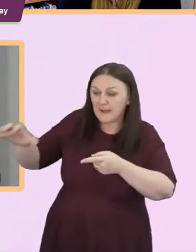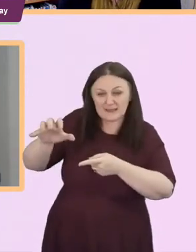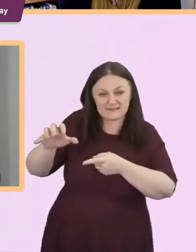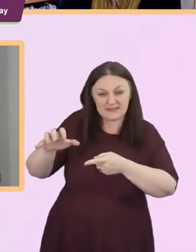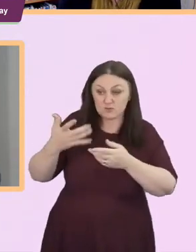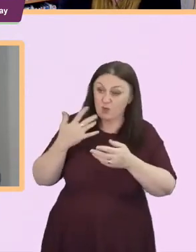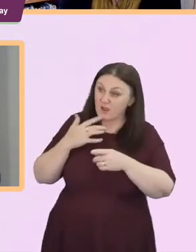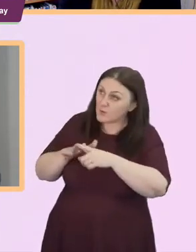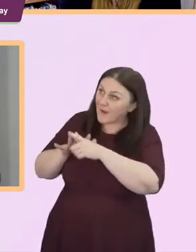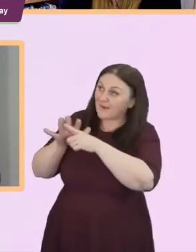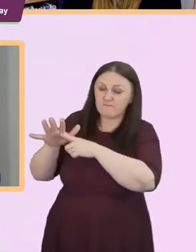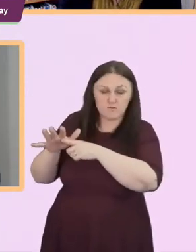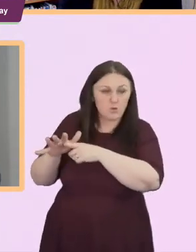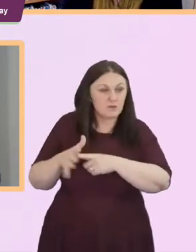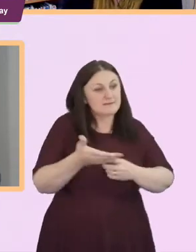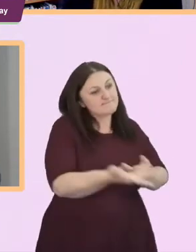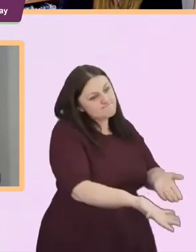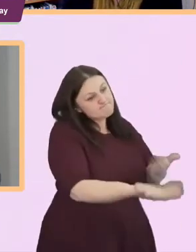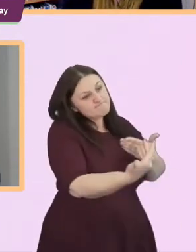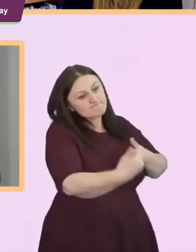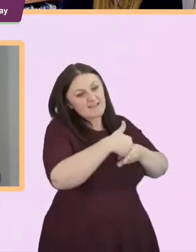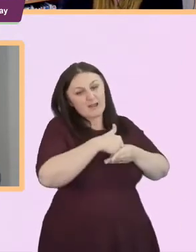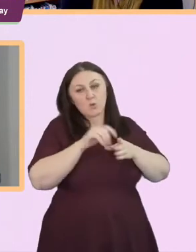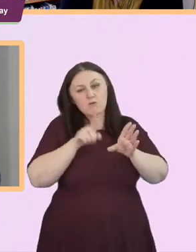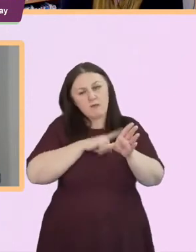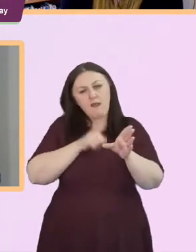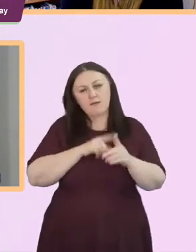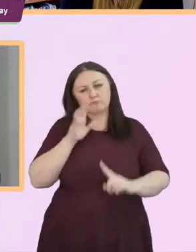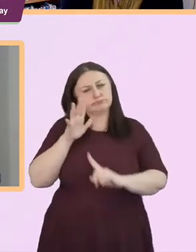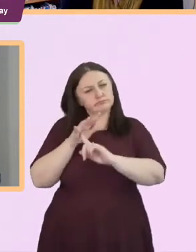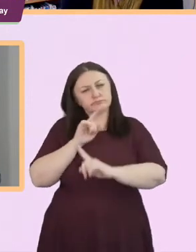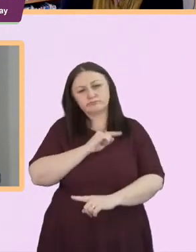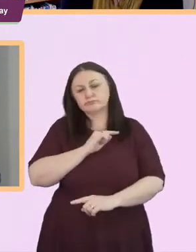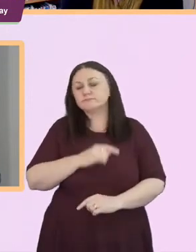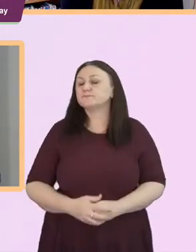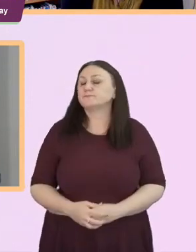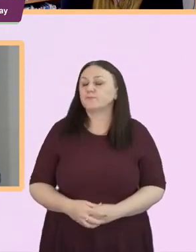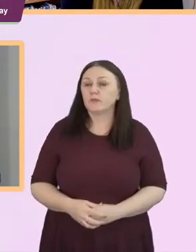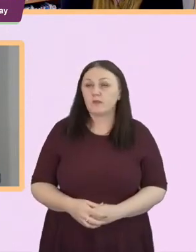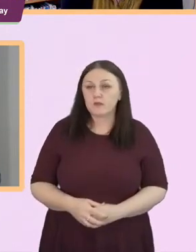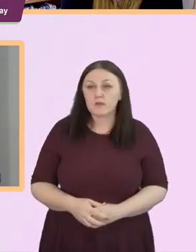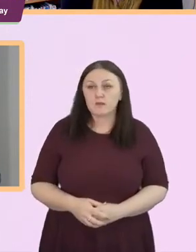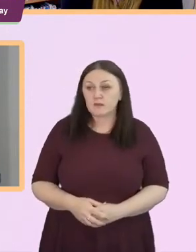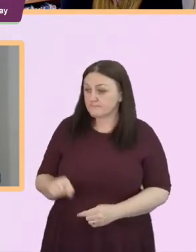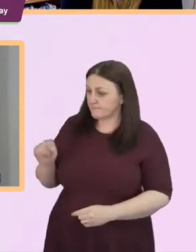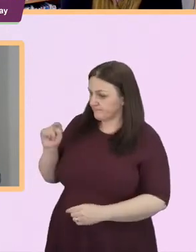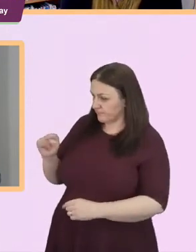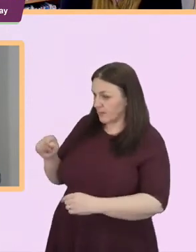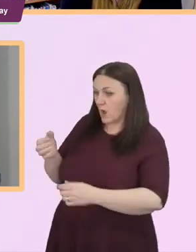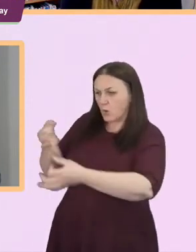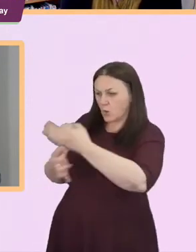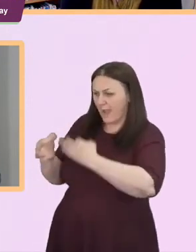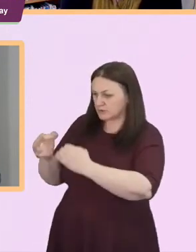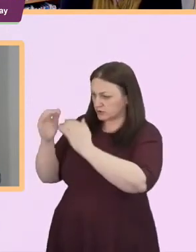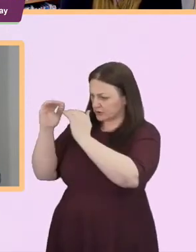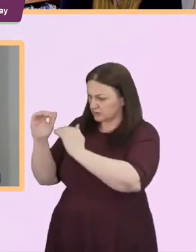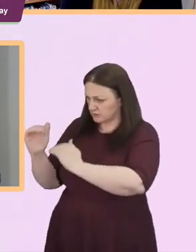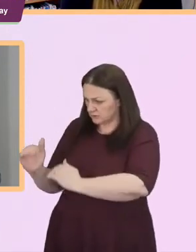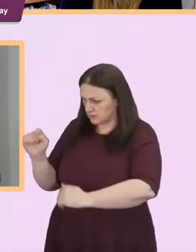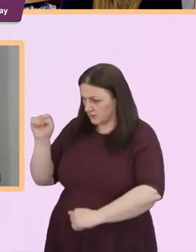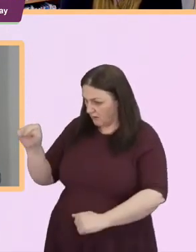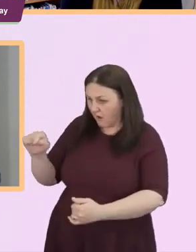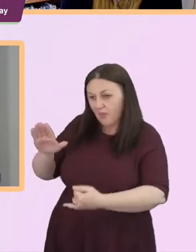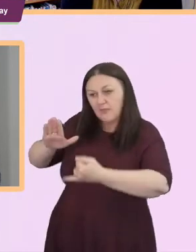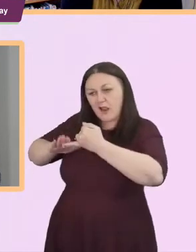have influence um the last three questions actually led into a couple of things i was going